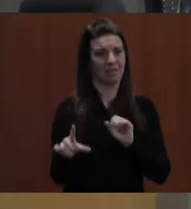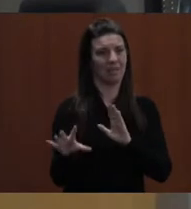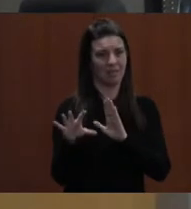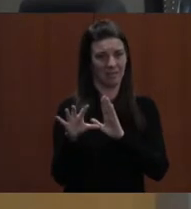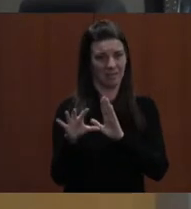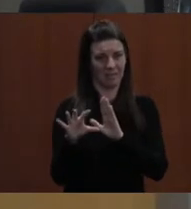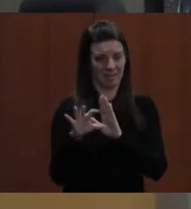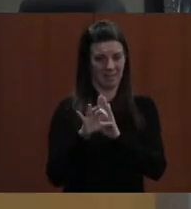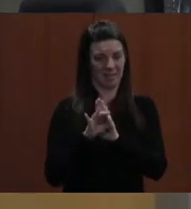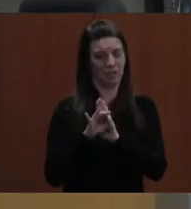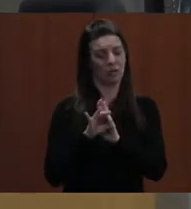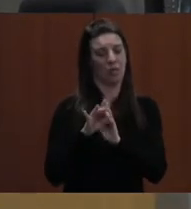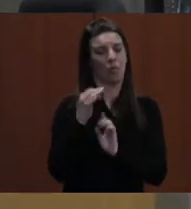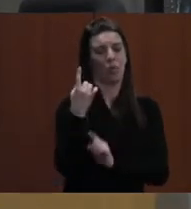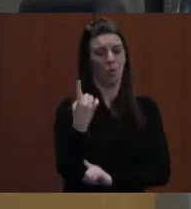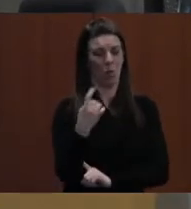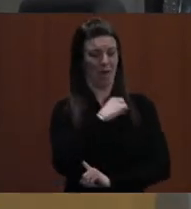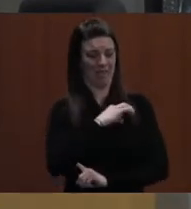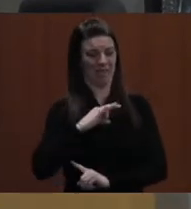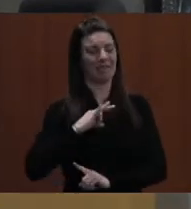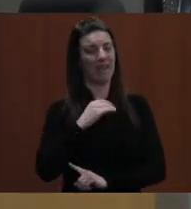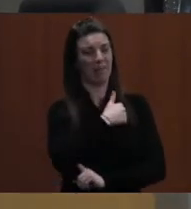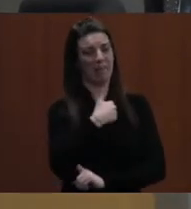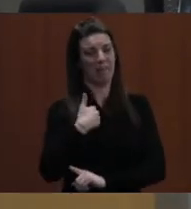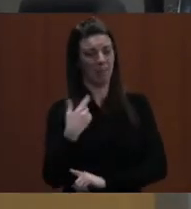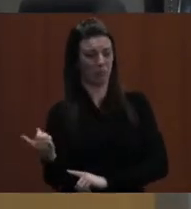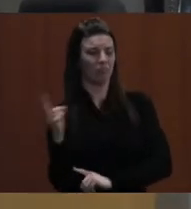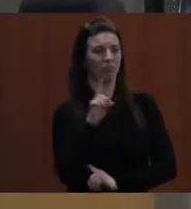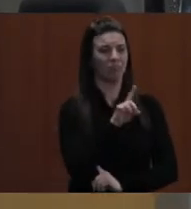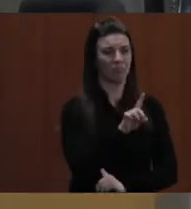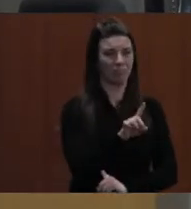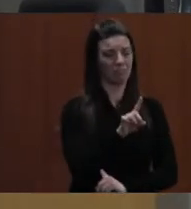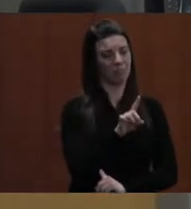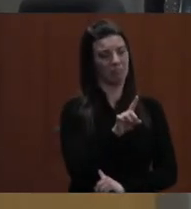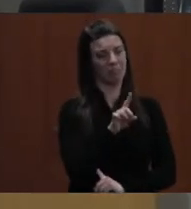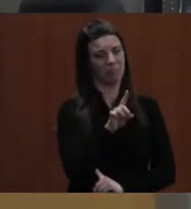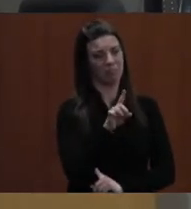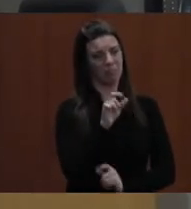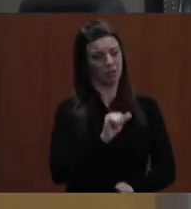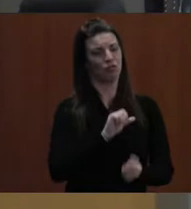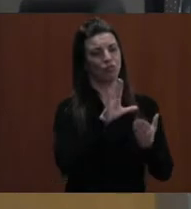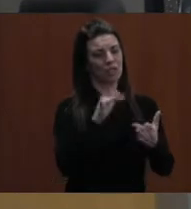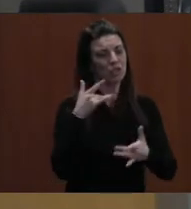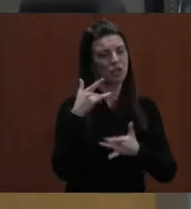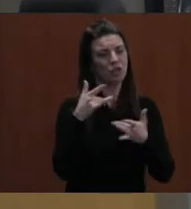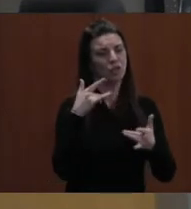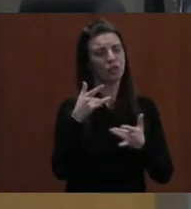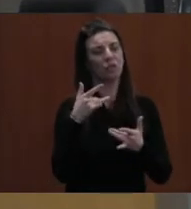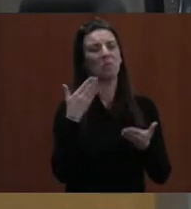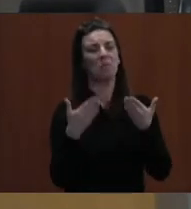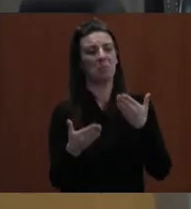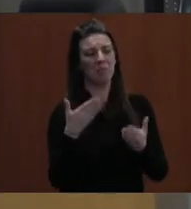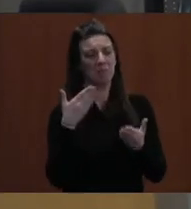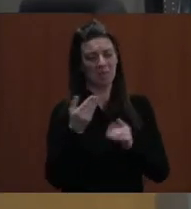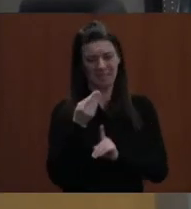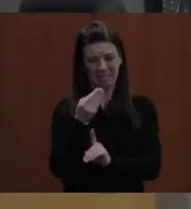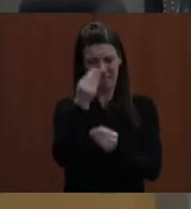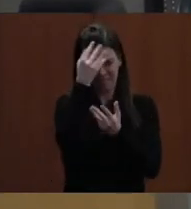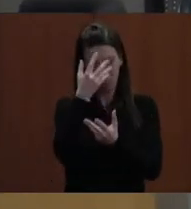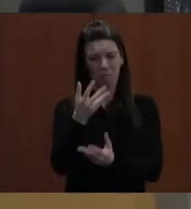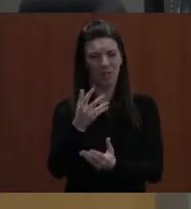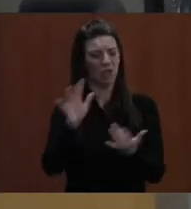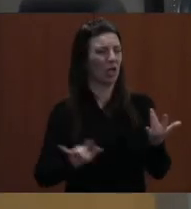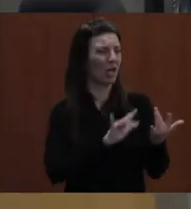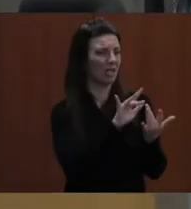individual's concern or may ask the speaker to contact a particular department or a particular staff